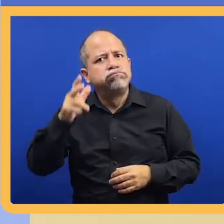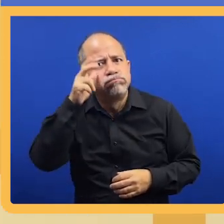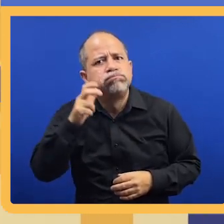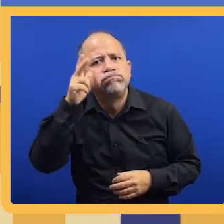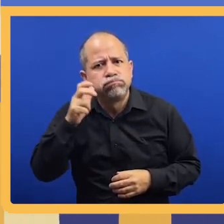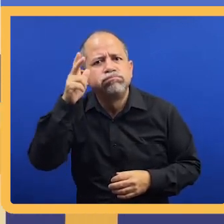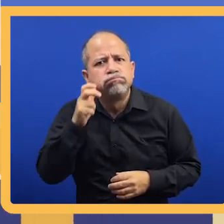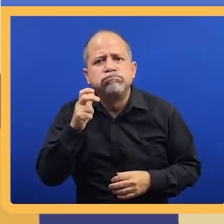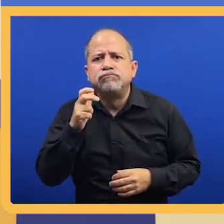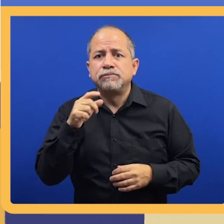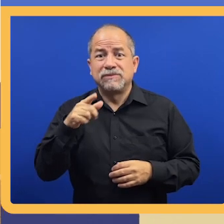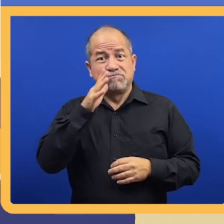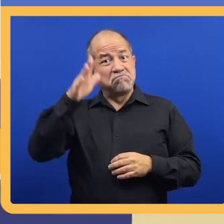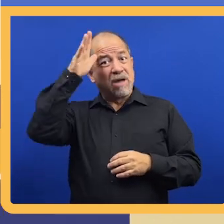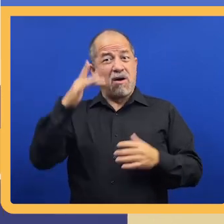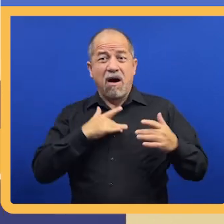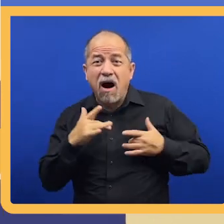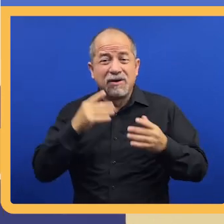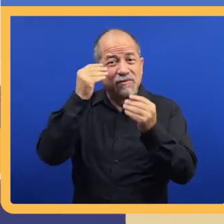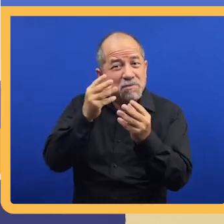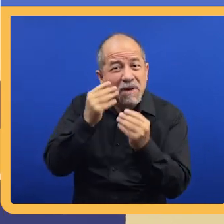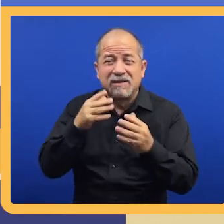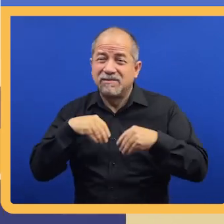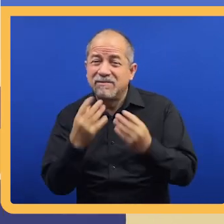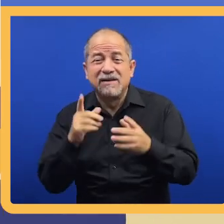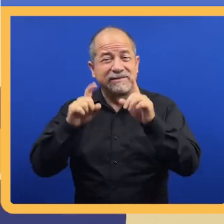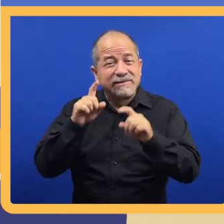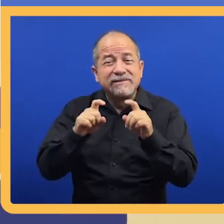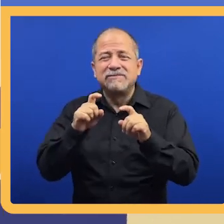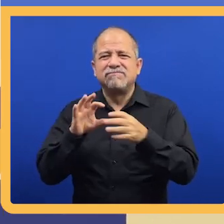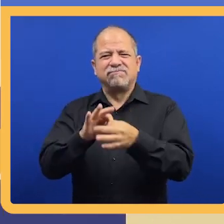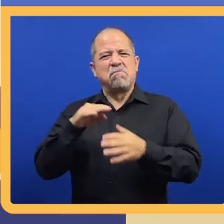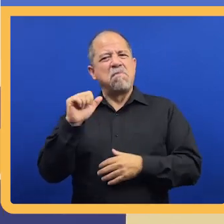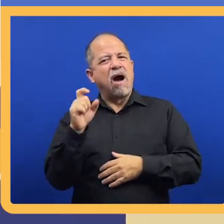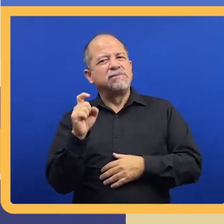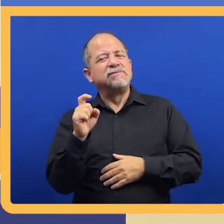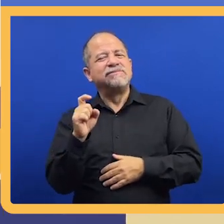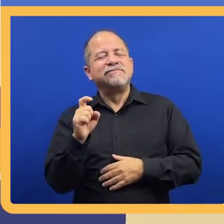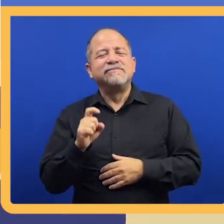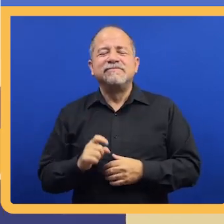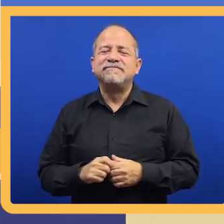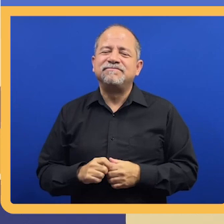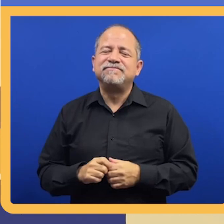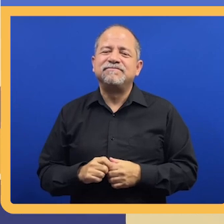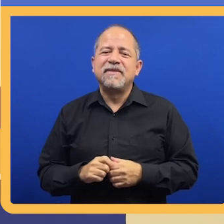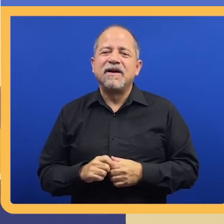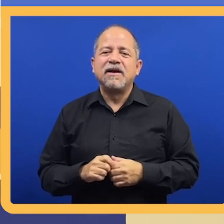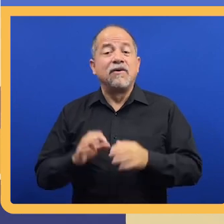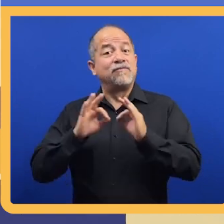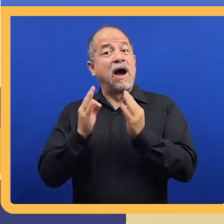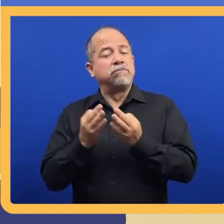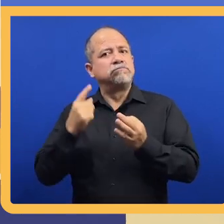A staff member there listens to the parents' concerns, provides information, and asks questions about